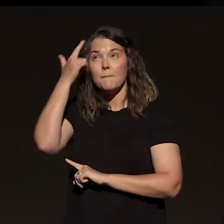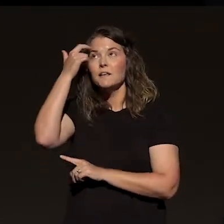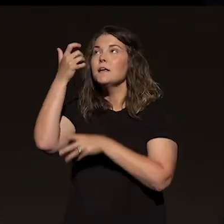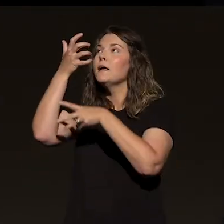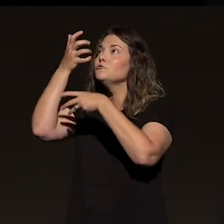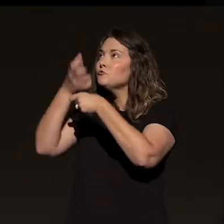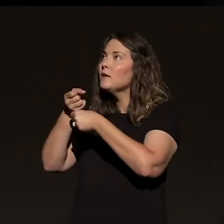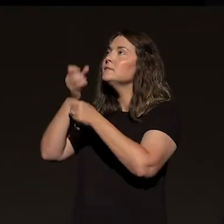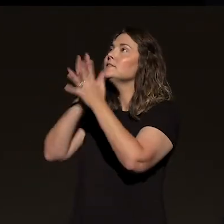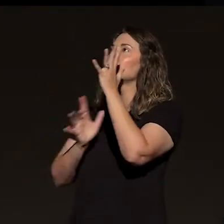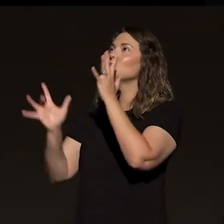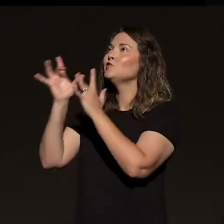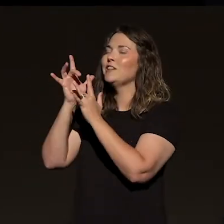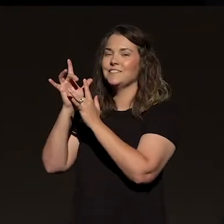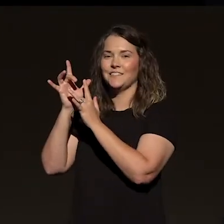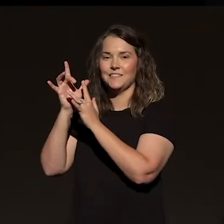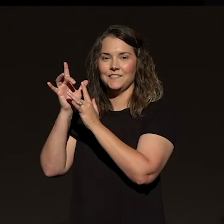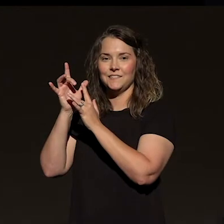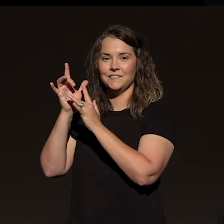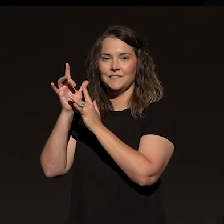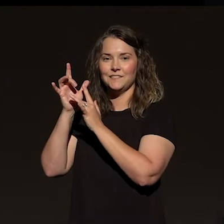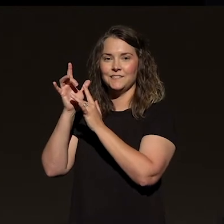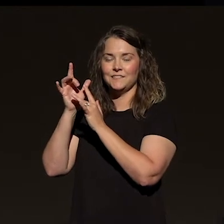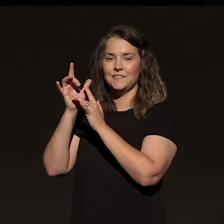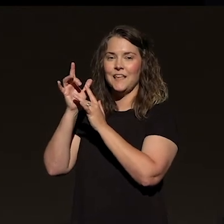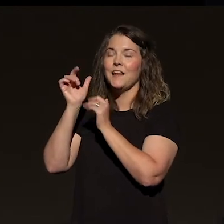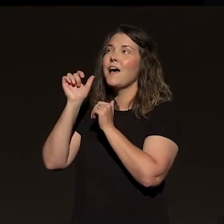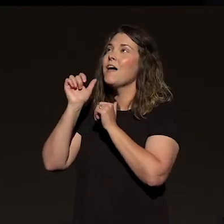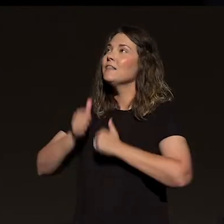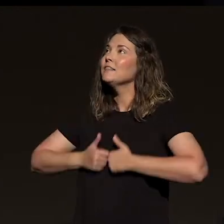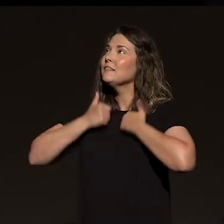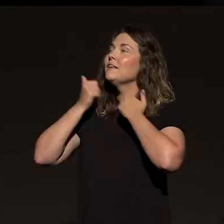trusted Jesus, but I lived in Jesus.